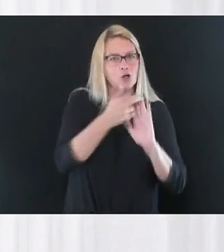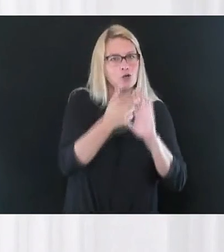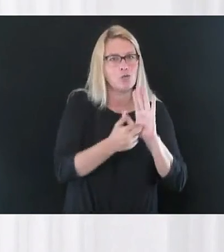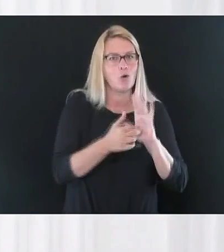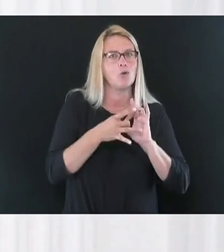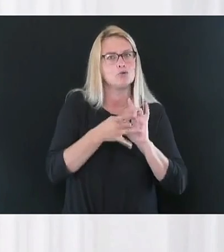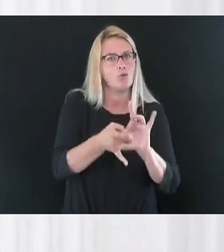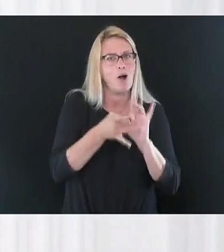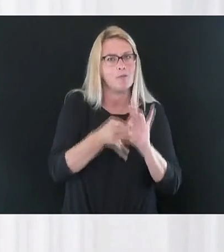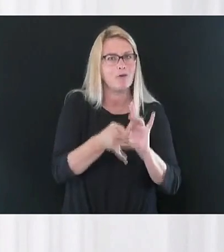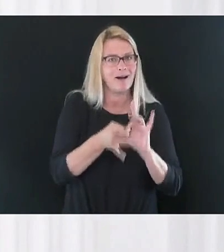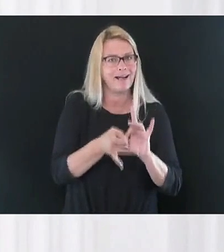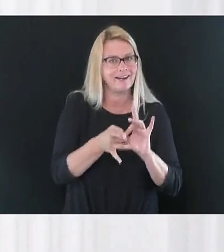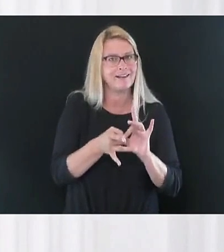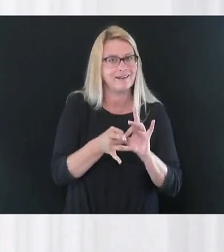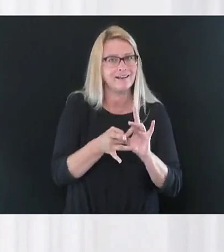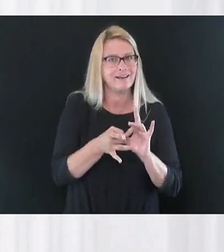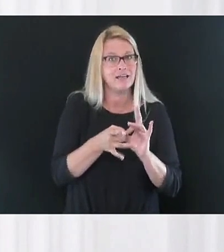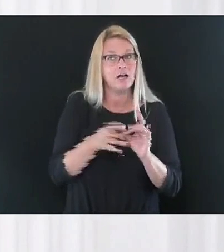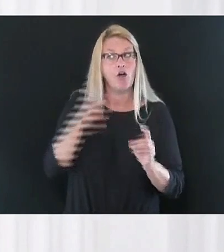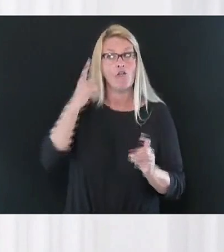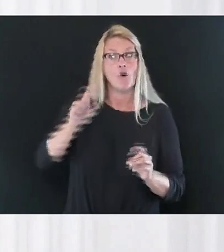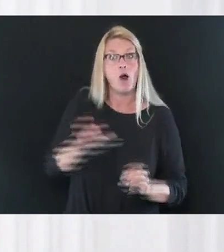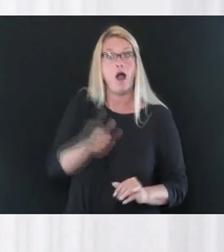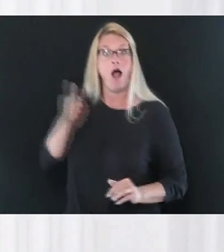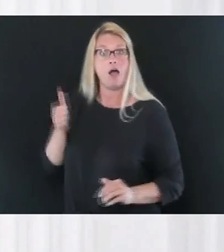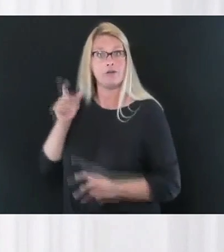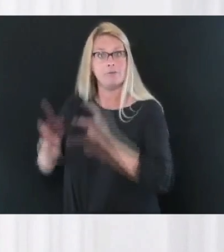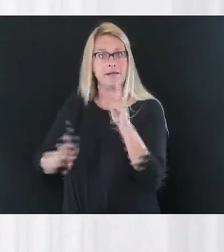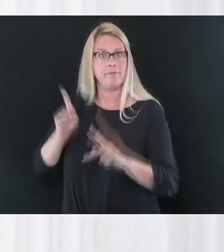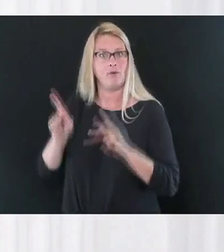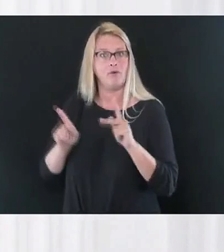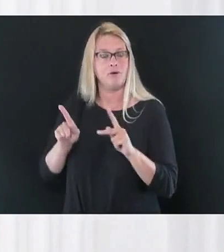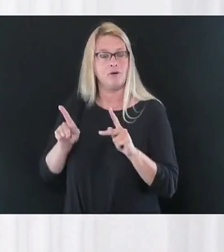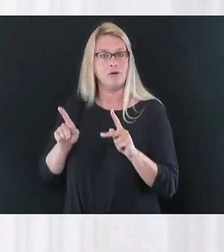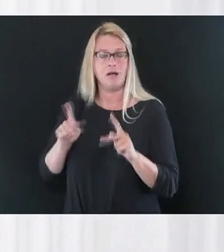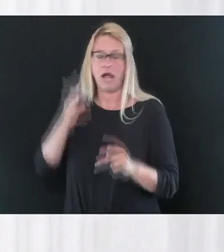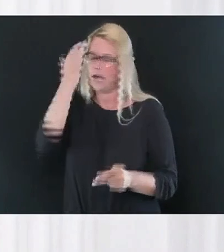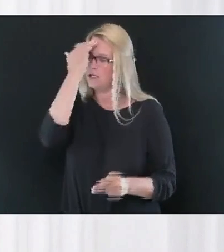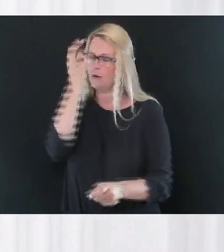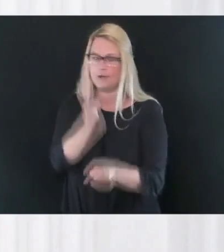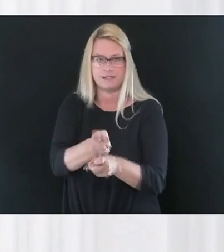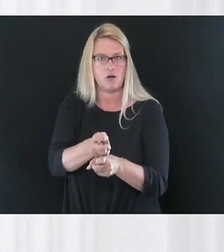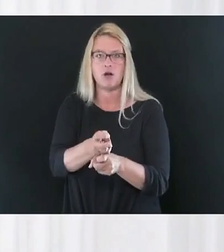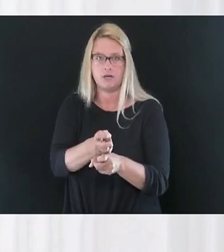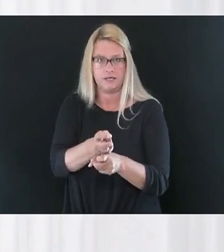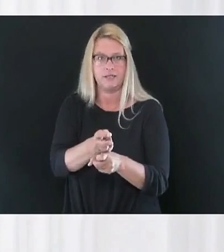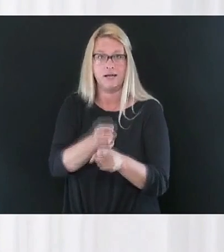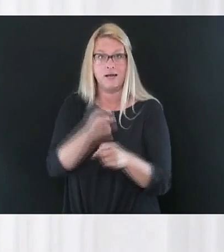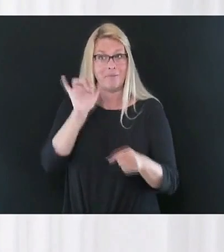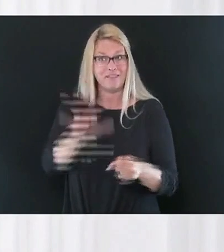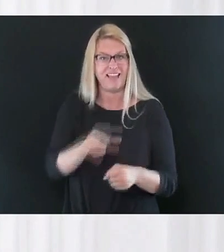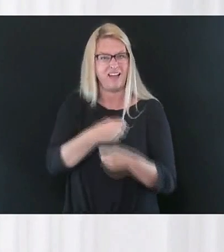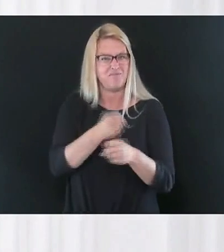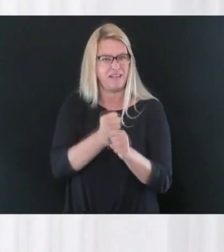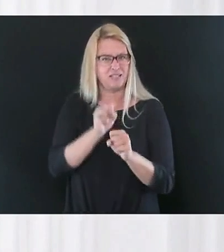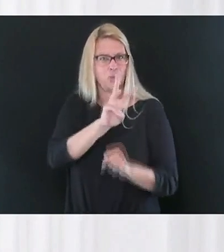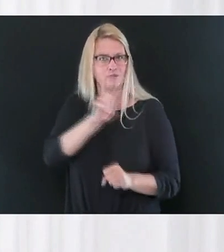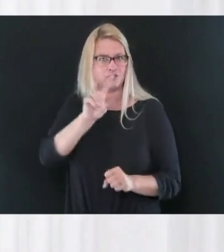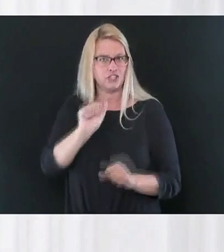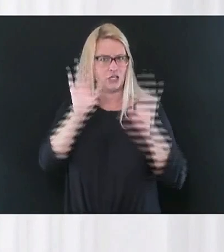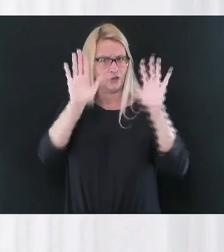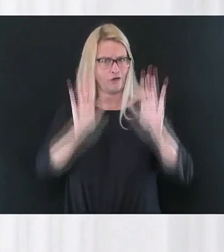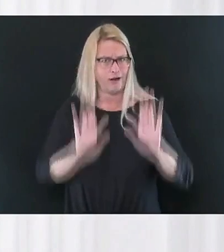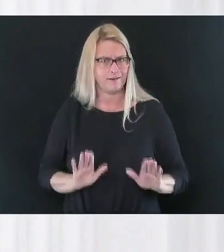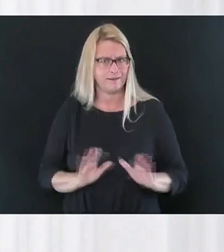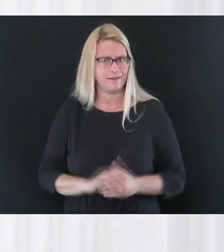to service to other people as we need to be. And I know it's hard, but that's what makes West Virginia great. And it